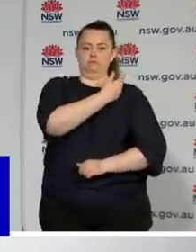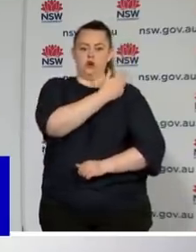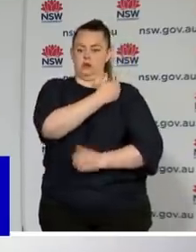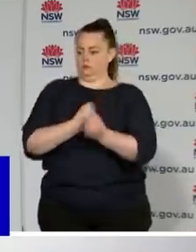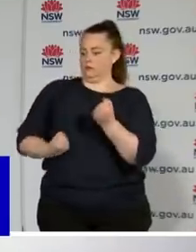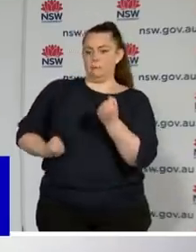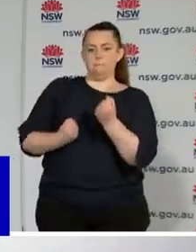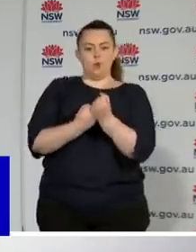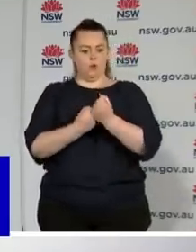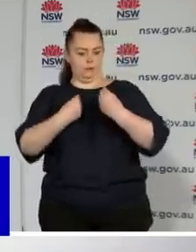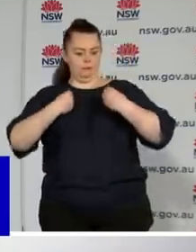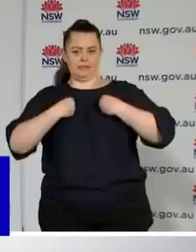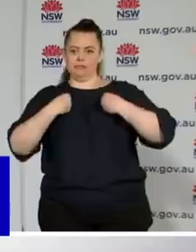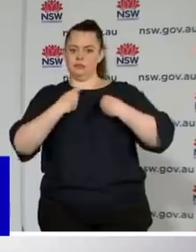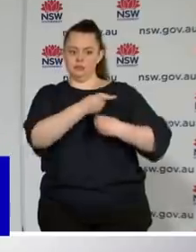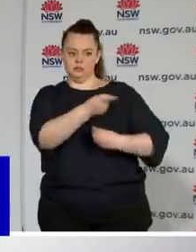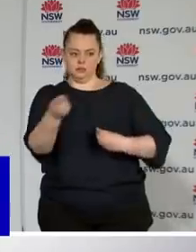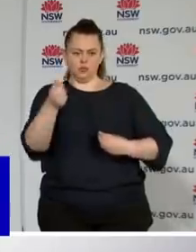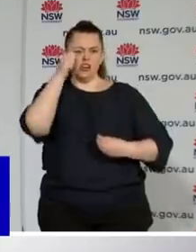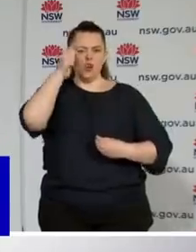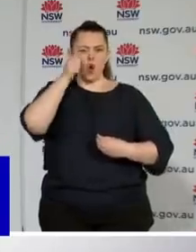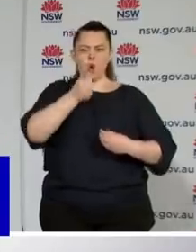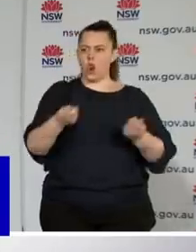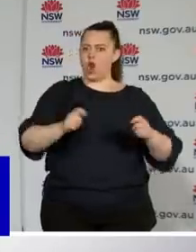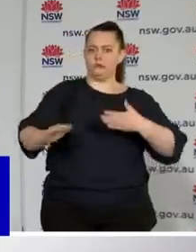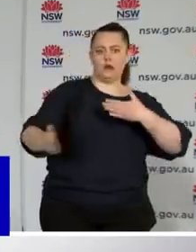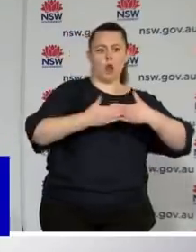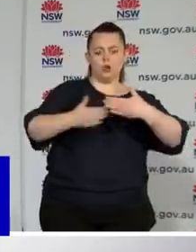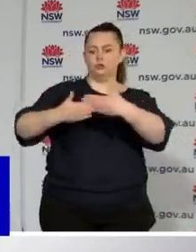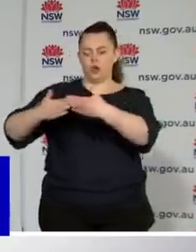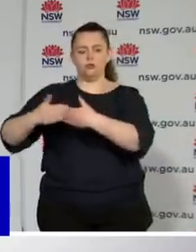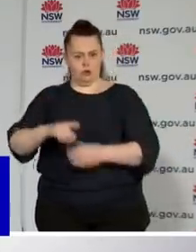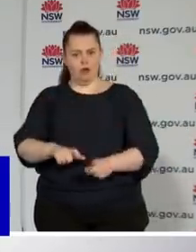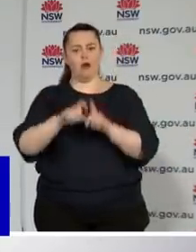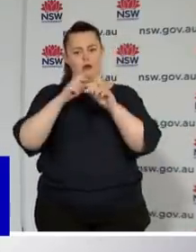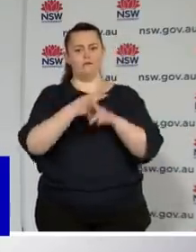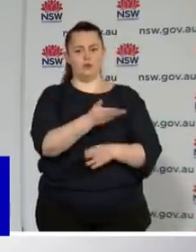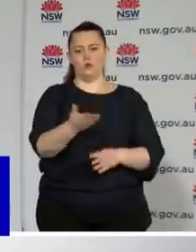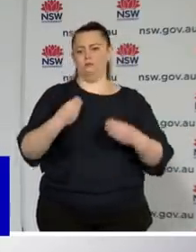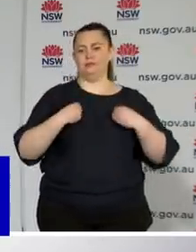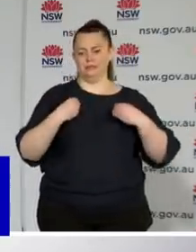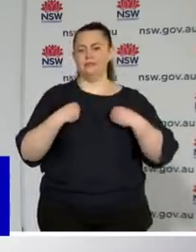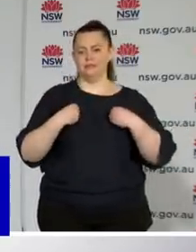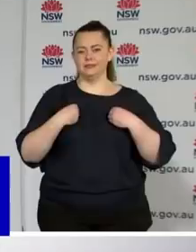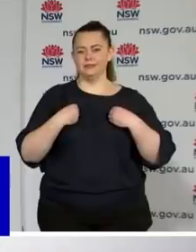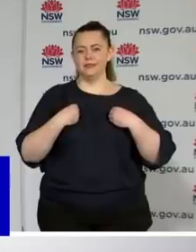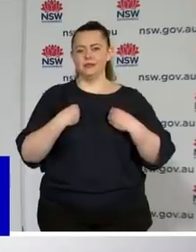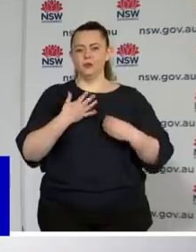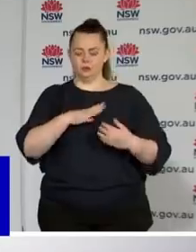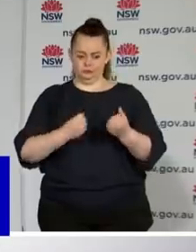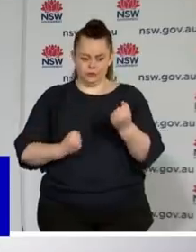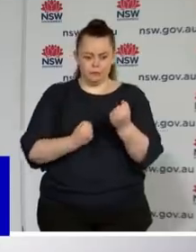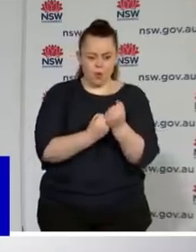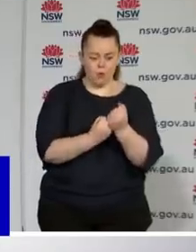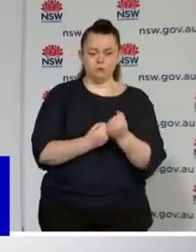a very difficult time. And whilst there are certain sources of funding, which the Commonwealth understandably is not providing beyond a certain